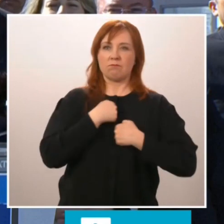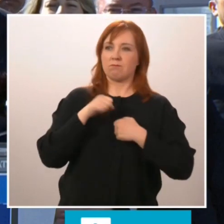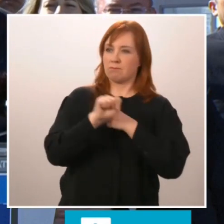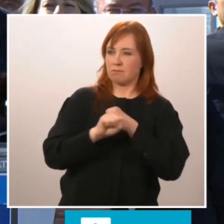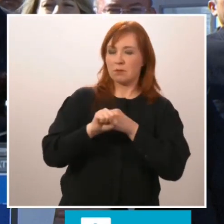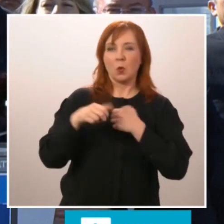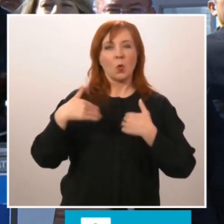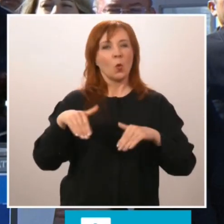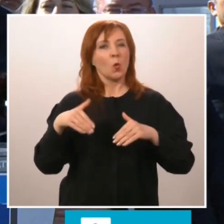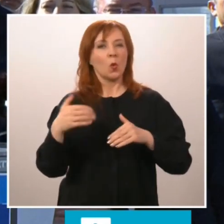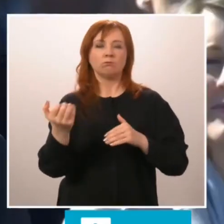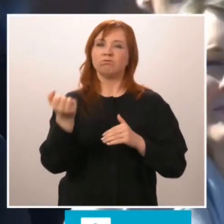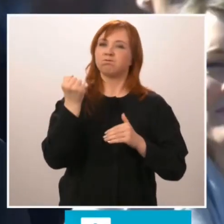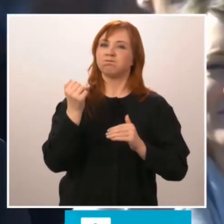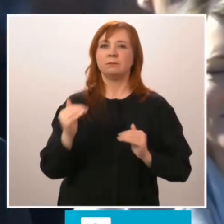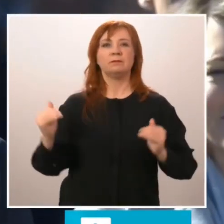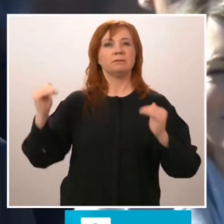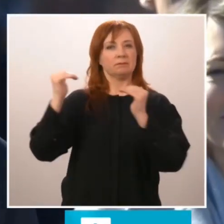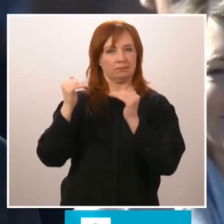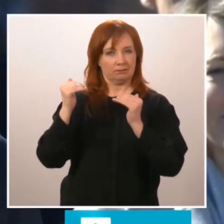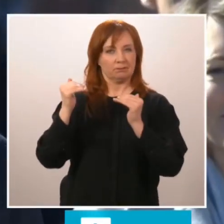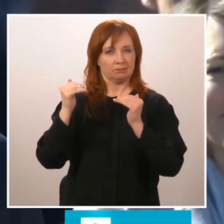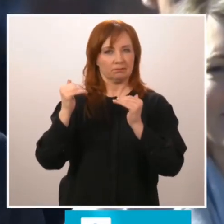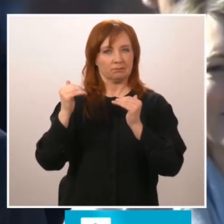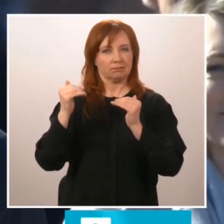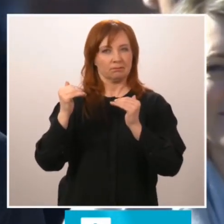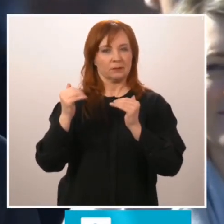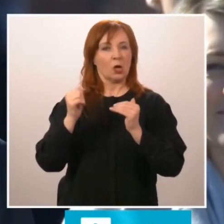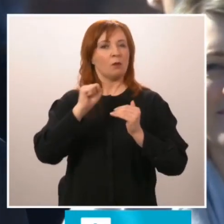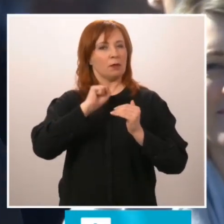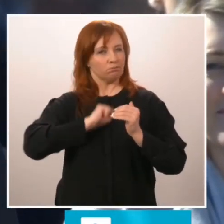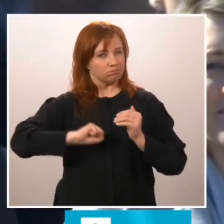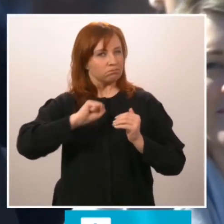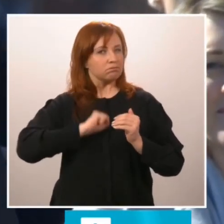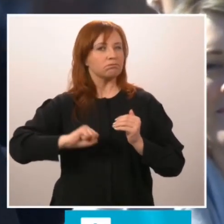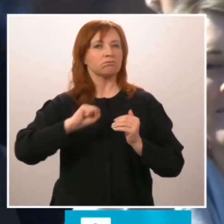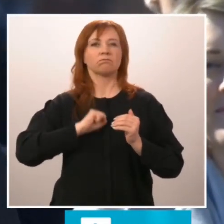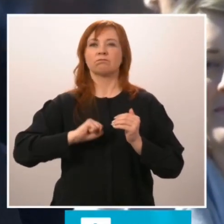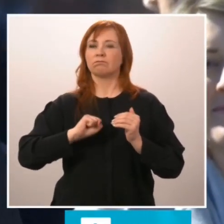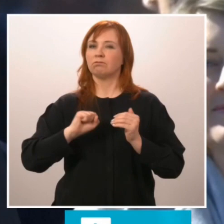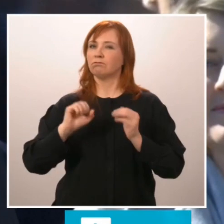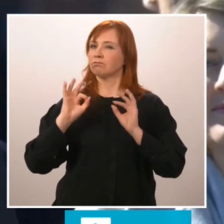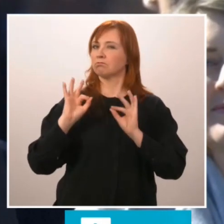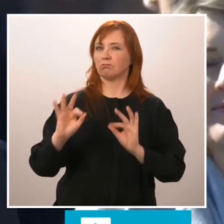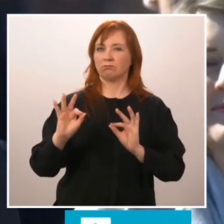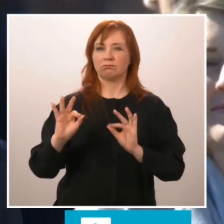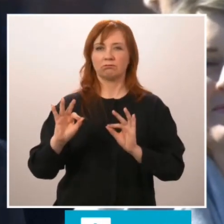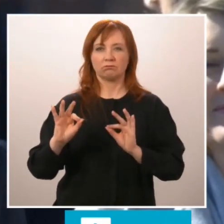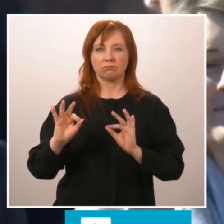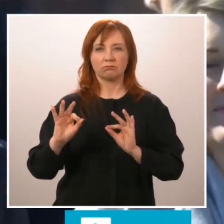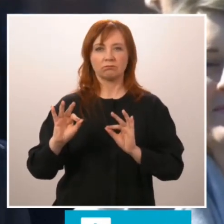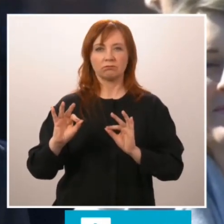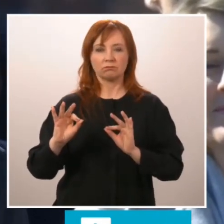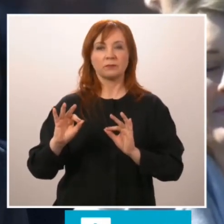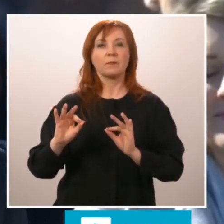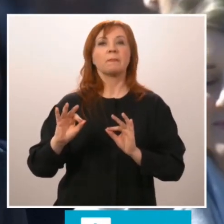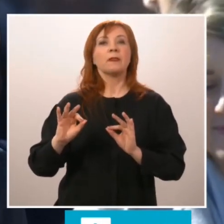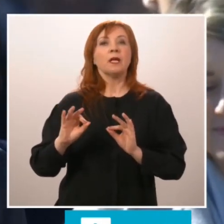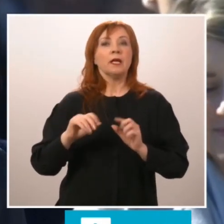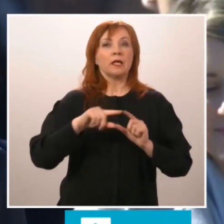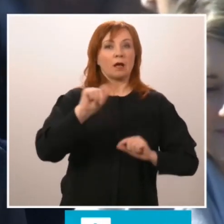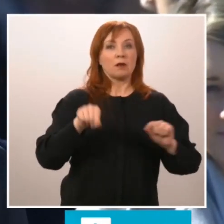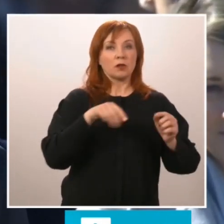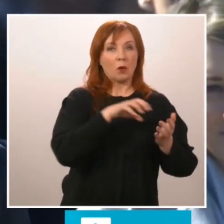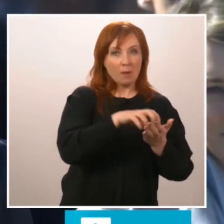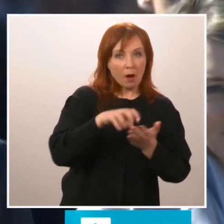Your resilience is second to none. And for many years, troops from Finland and NATO countries